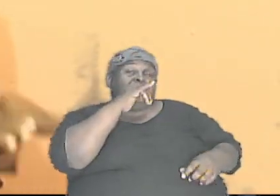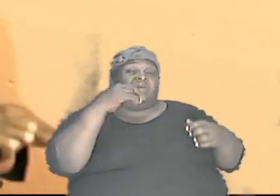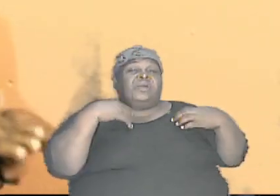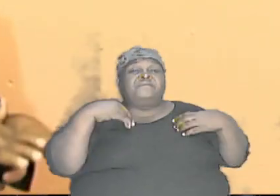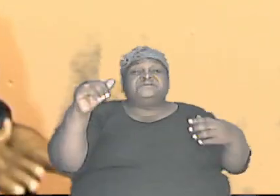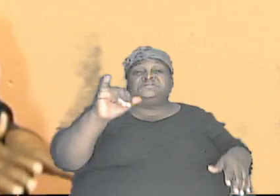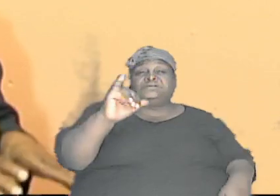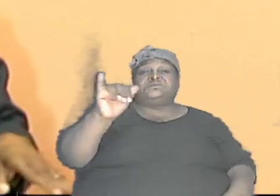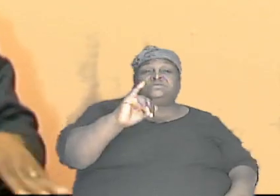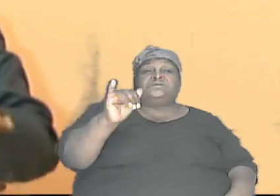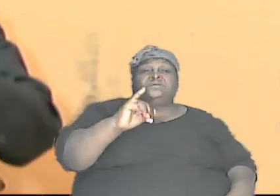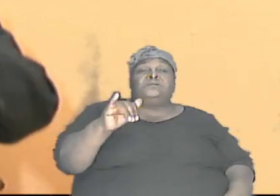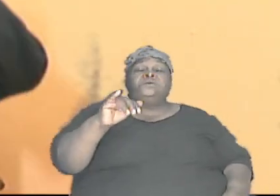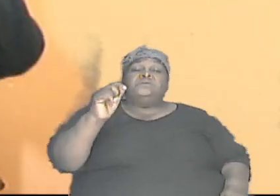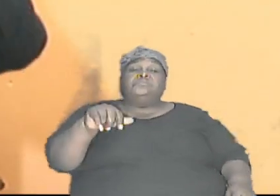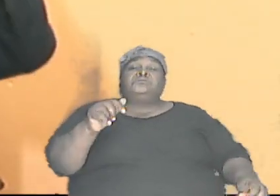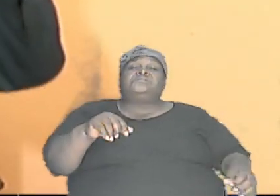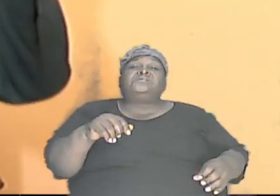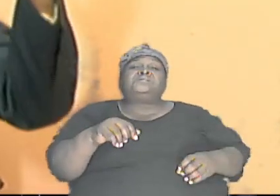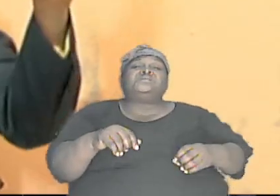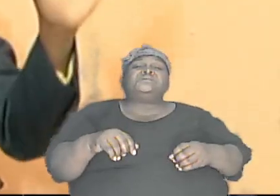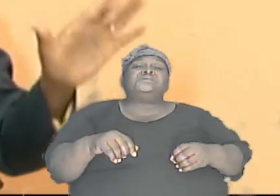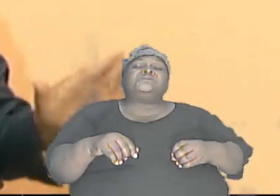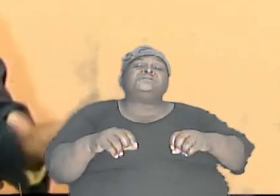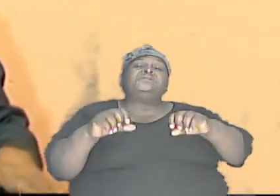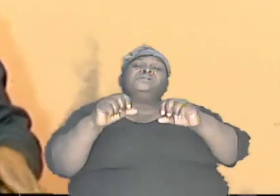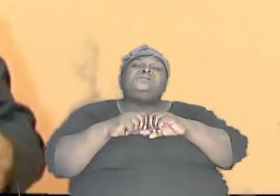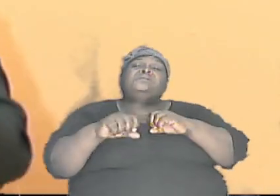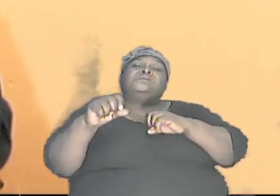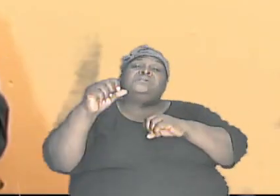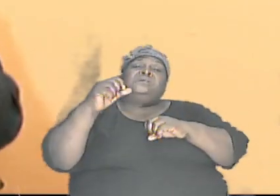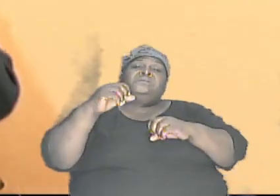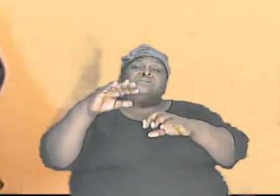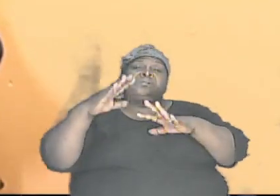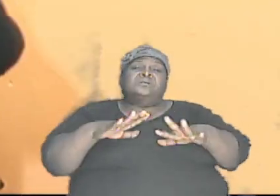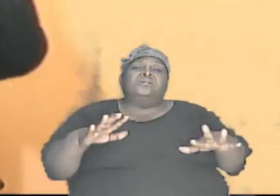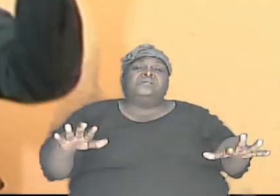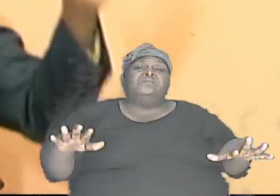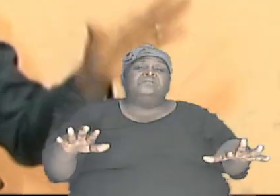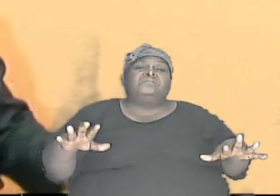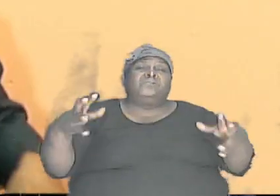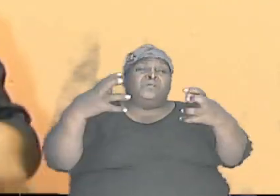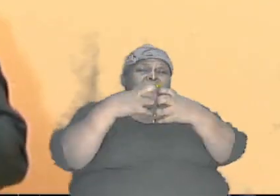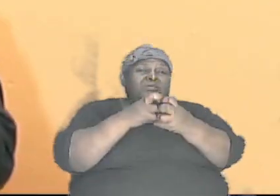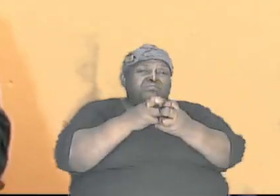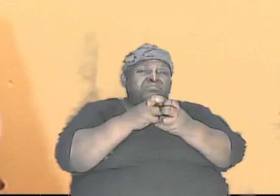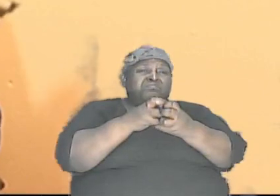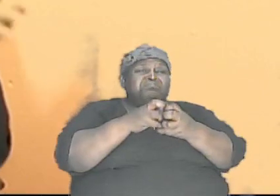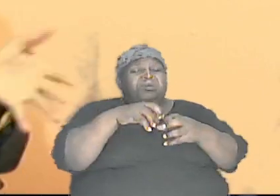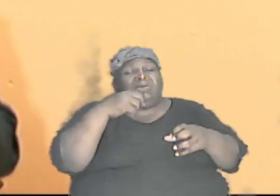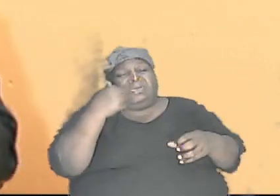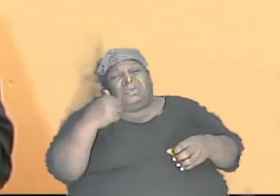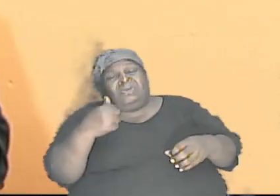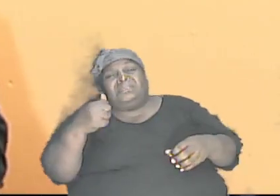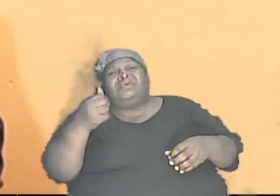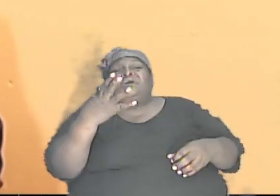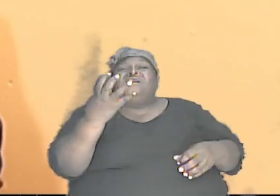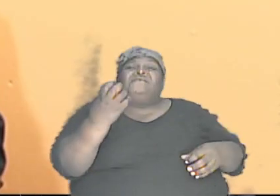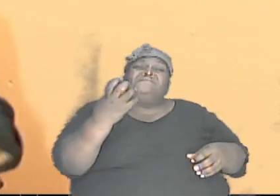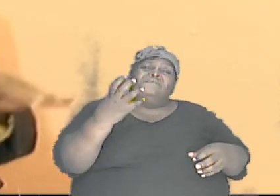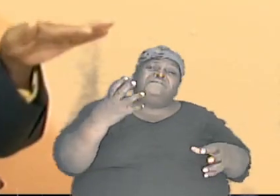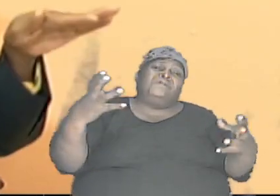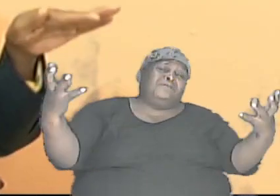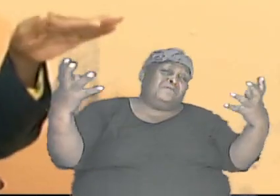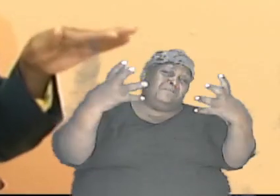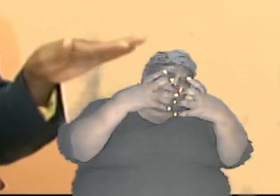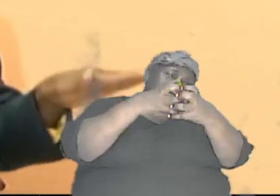But this particular offspring, because of the combination that is there, it could be any of 15 combinations that we looked at a while ago.